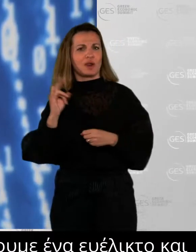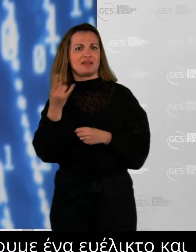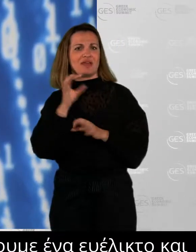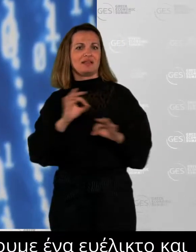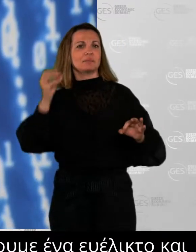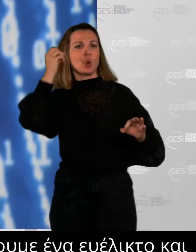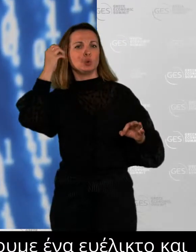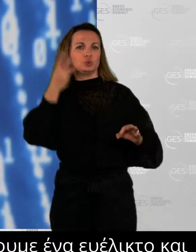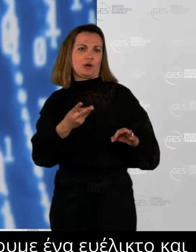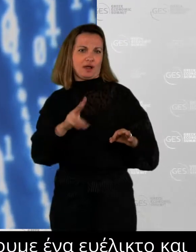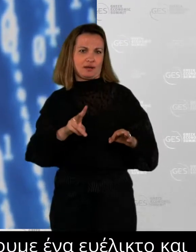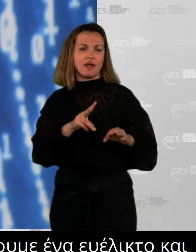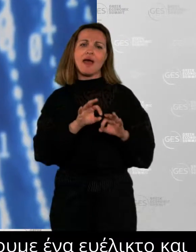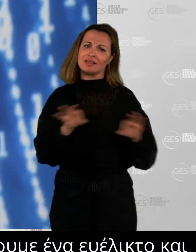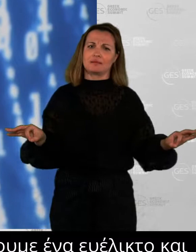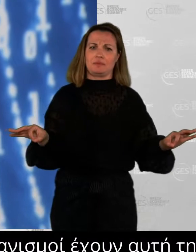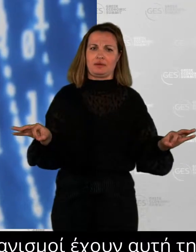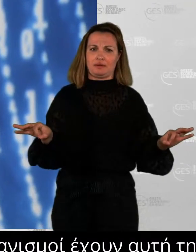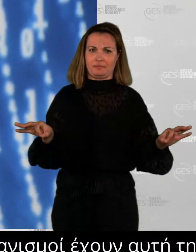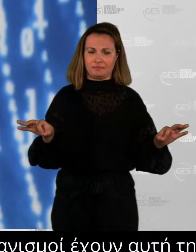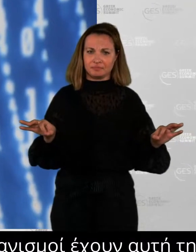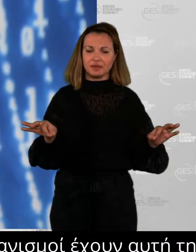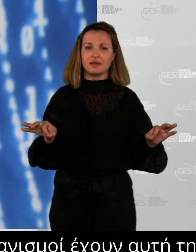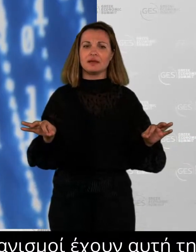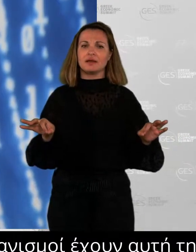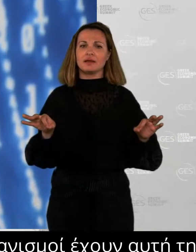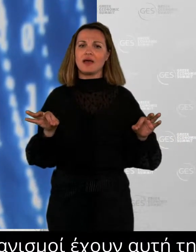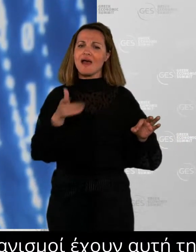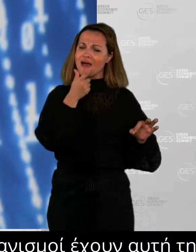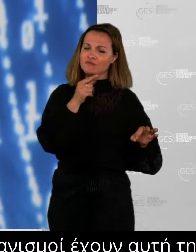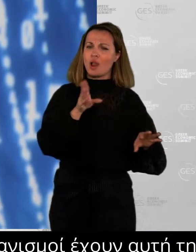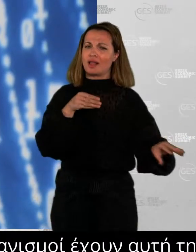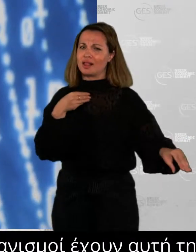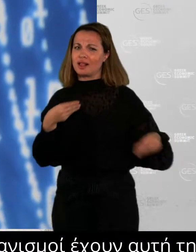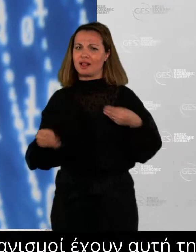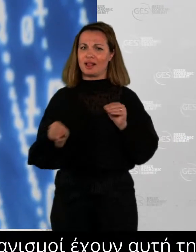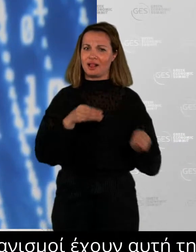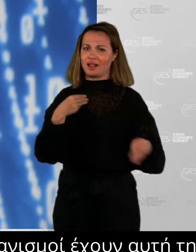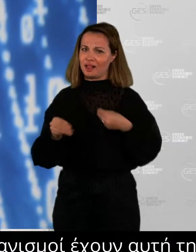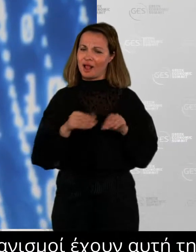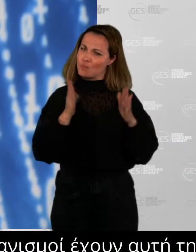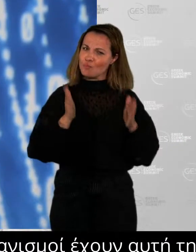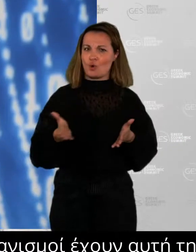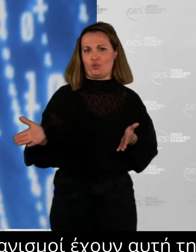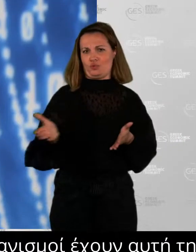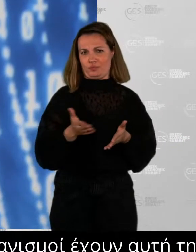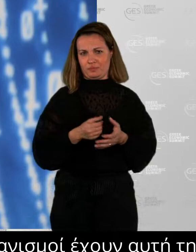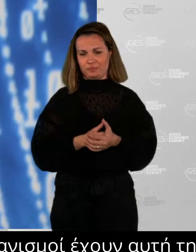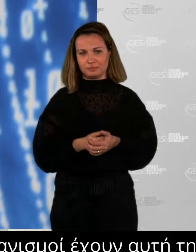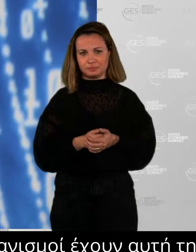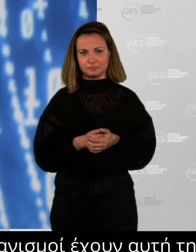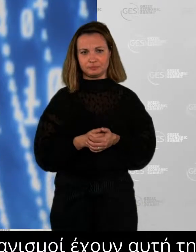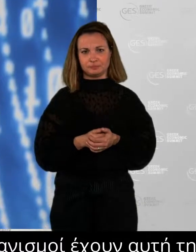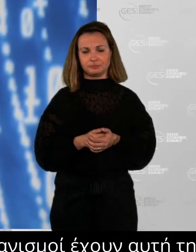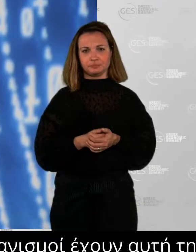new world principles, which will definitely be around, you know, trust, communication, transparency, and in the end, you need to